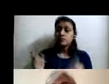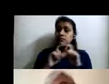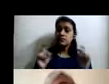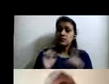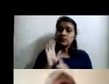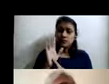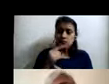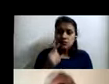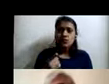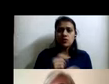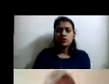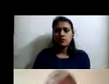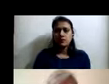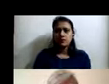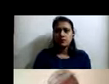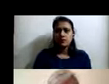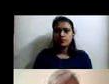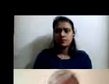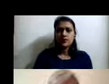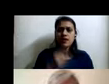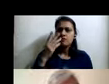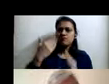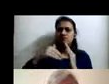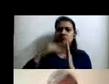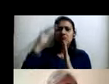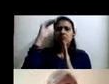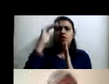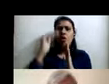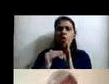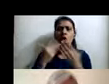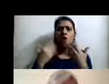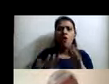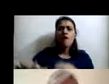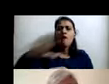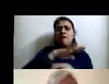somebody did something, it was a slow and terminal decline of the area.